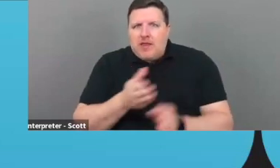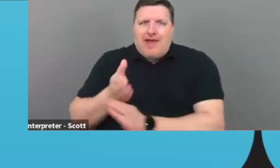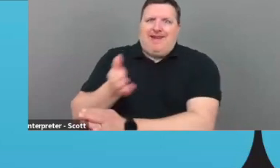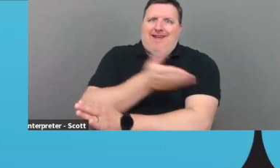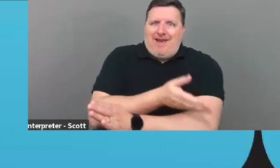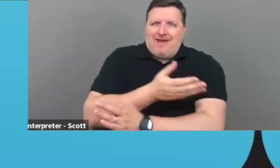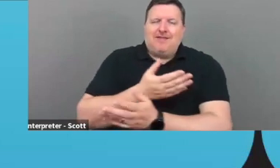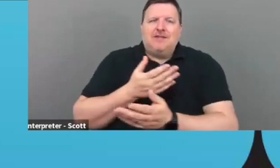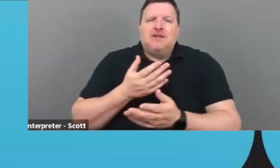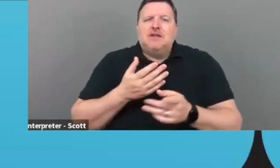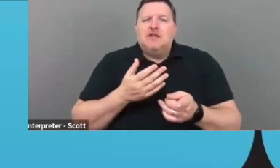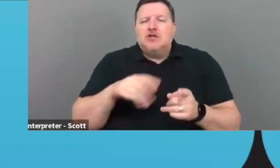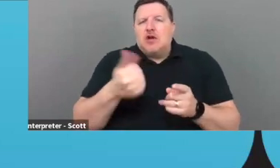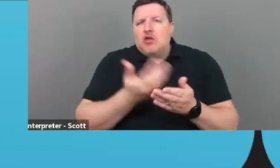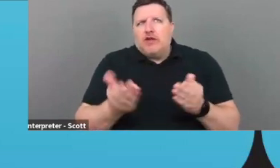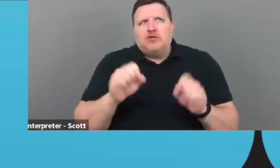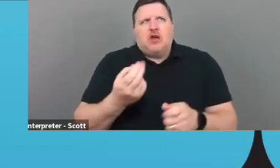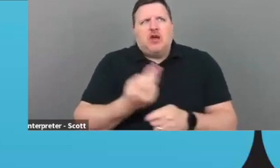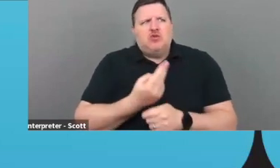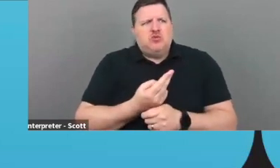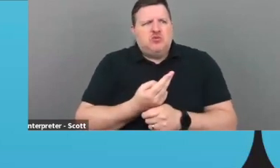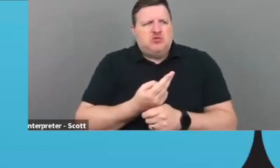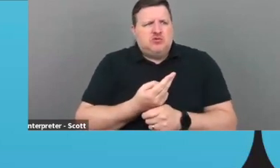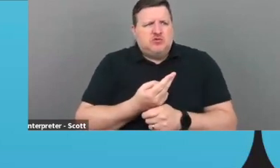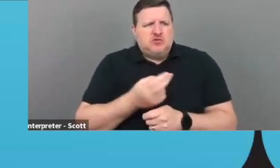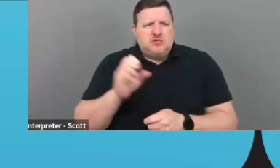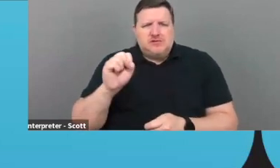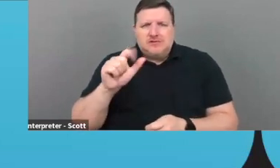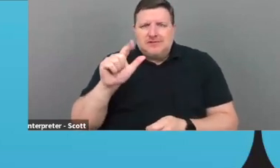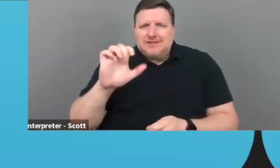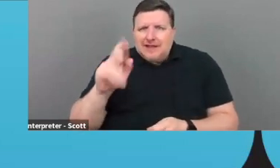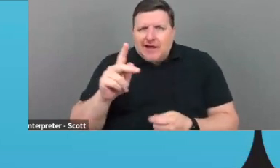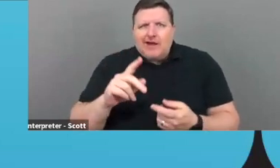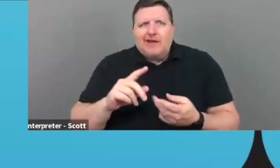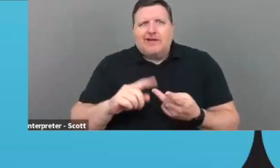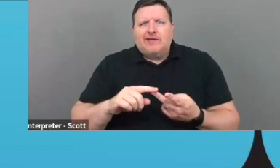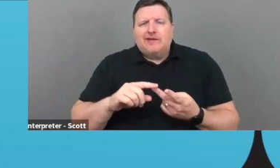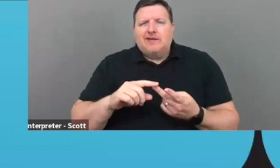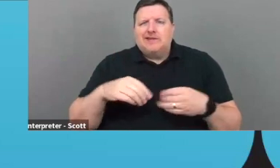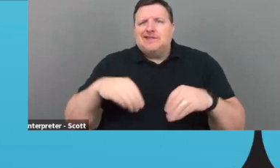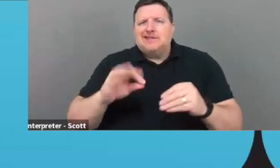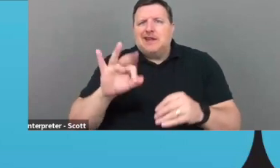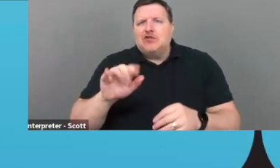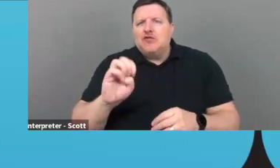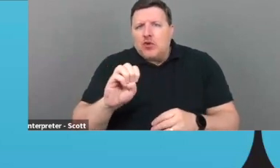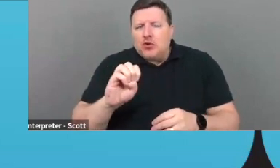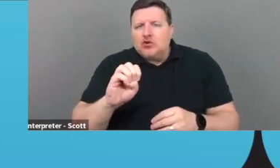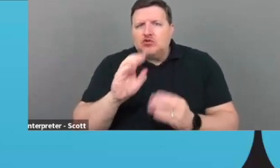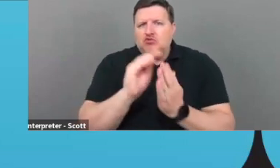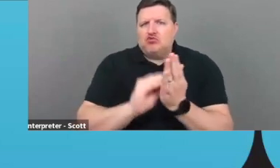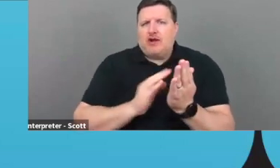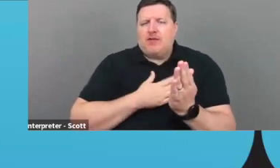You can use, oh gosh, I don't know some of the other ones, Slack. Um, I also use Salesforce to track deliverables,